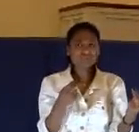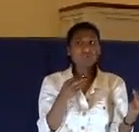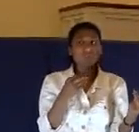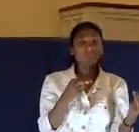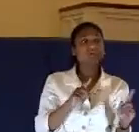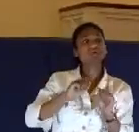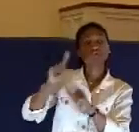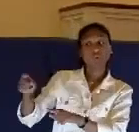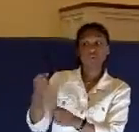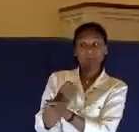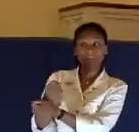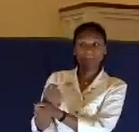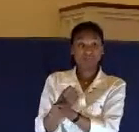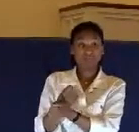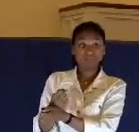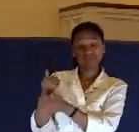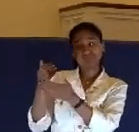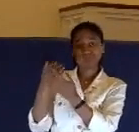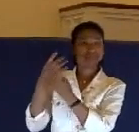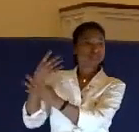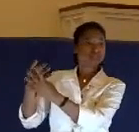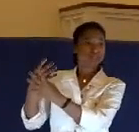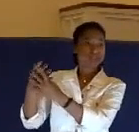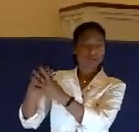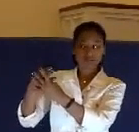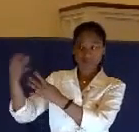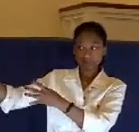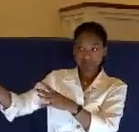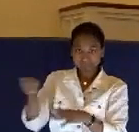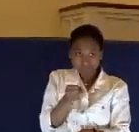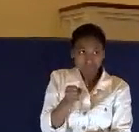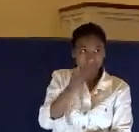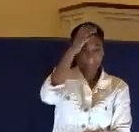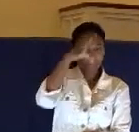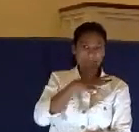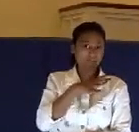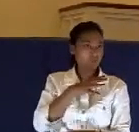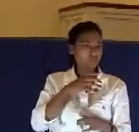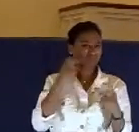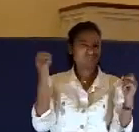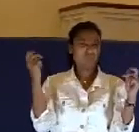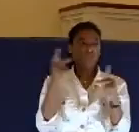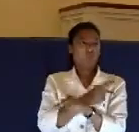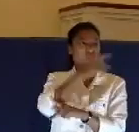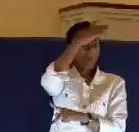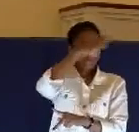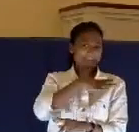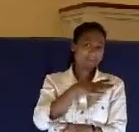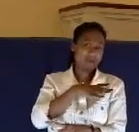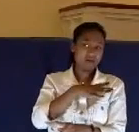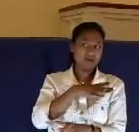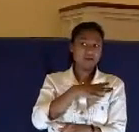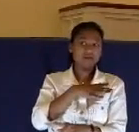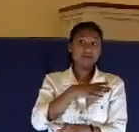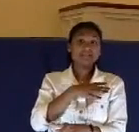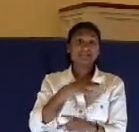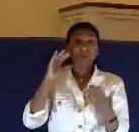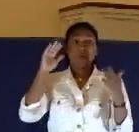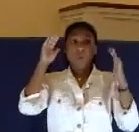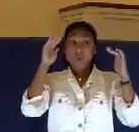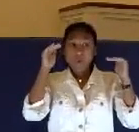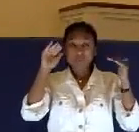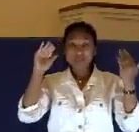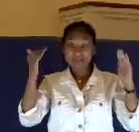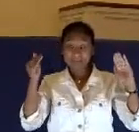prison, and he pulls out one of the most guilty criminals he could find, hoping that when he compared the two,